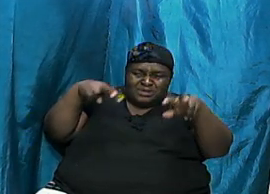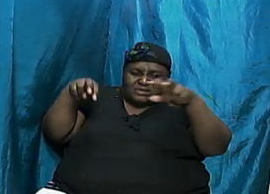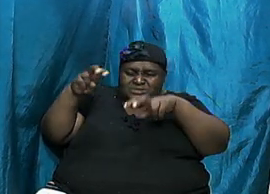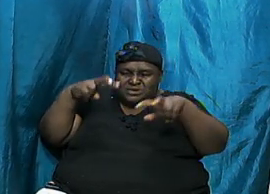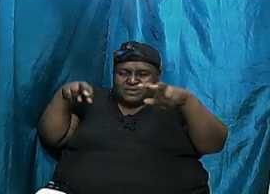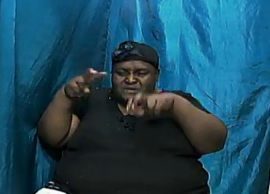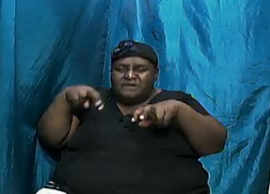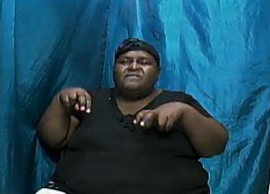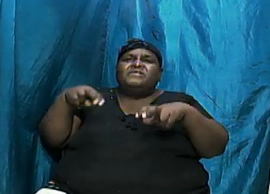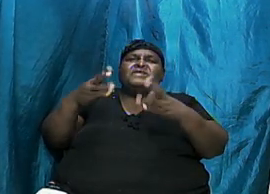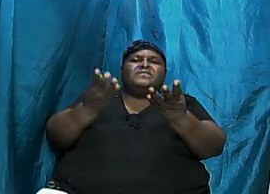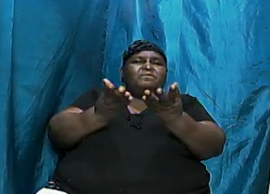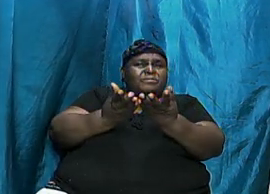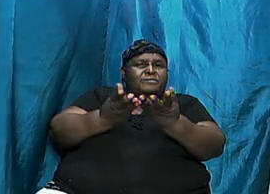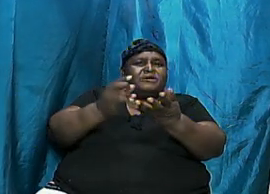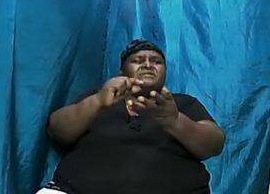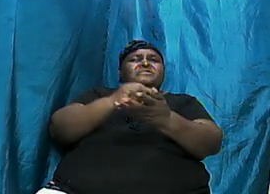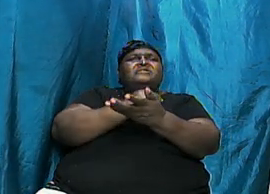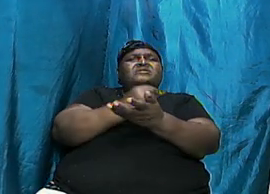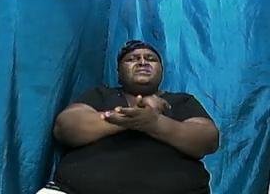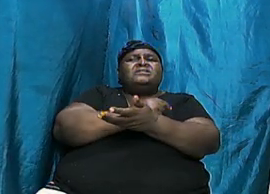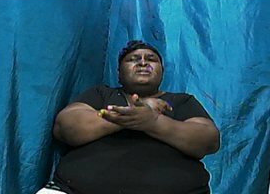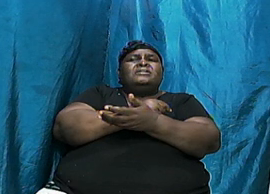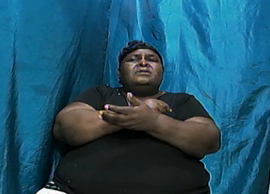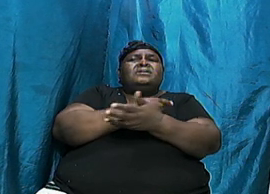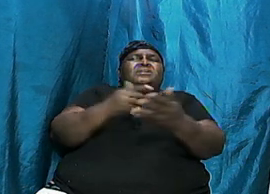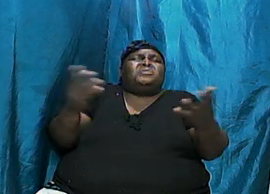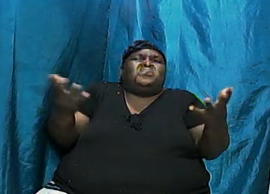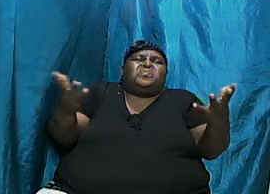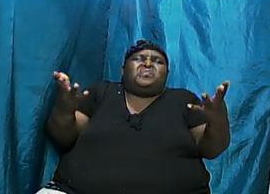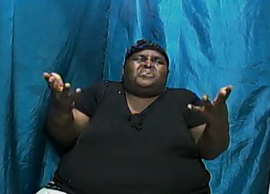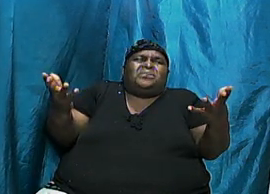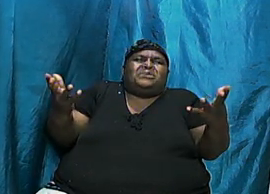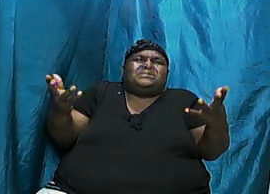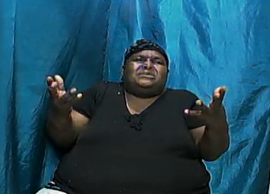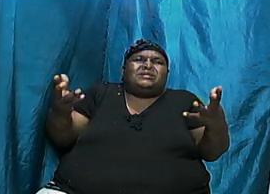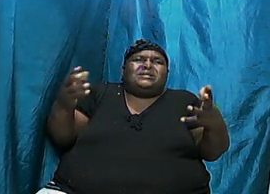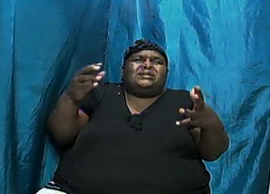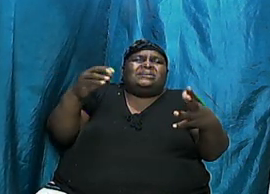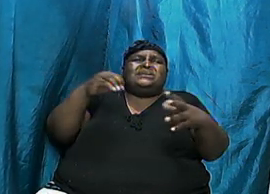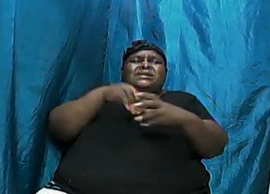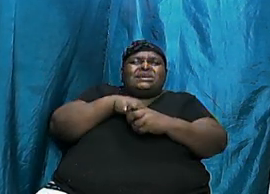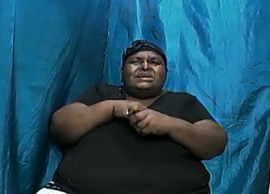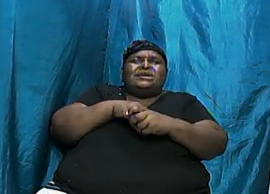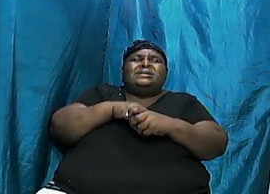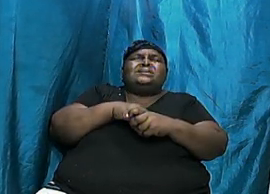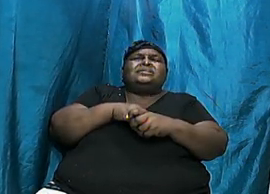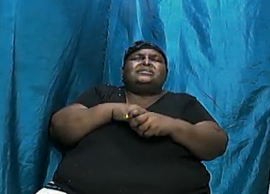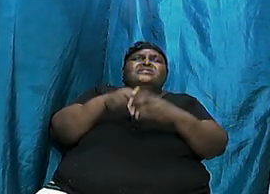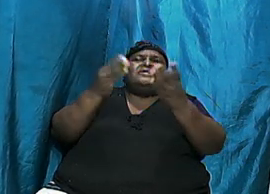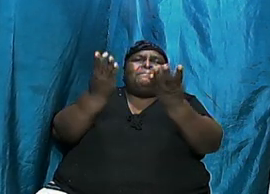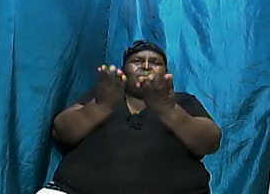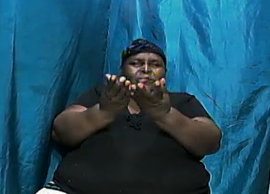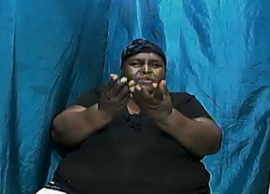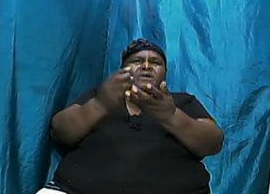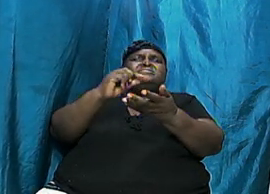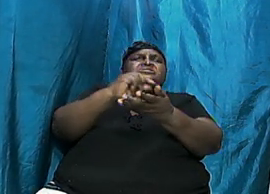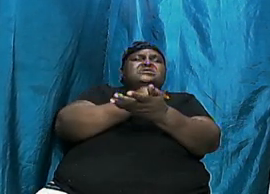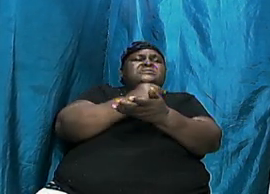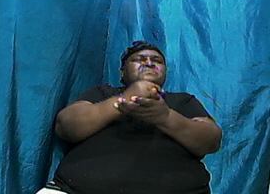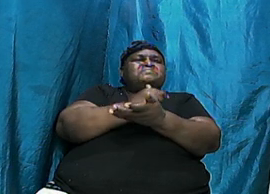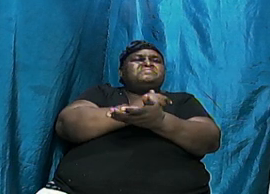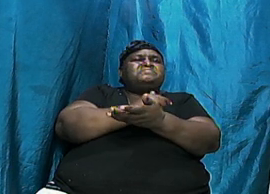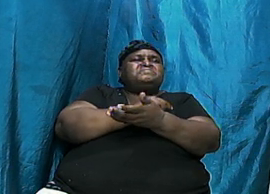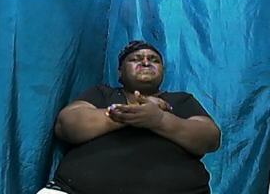a gist a clear picture of what is contained in the entire book of Genesis Genesis